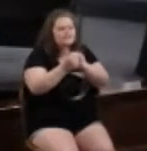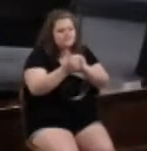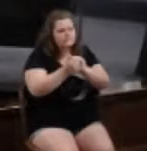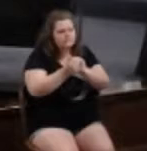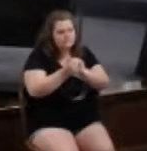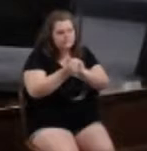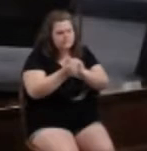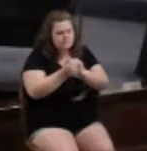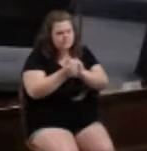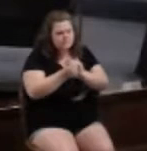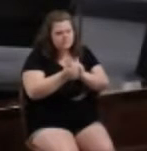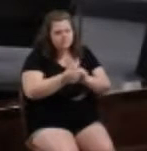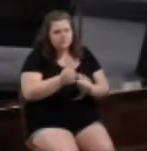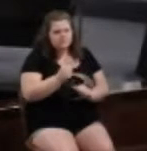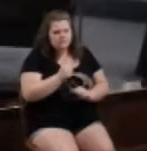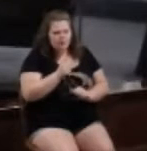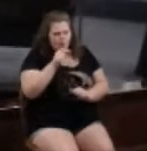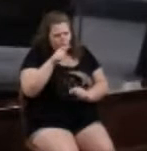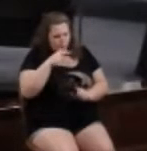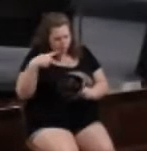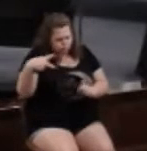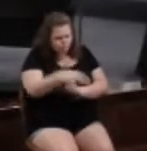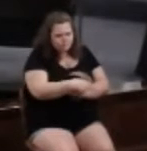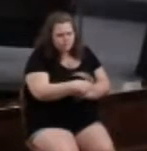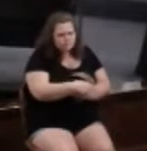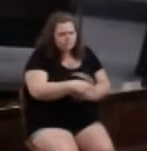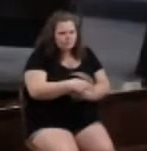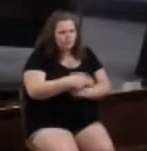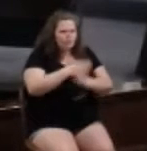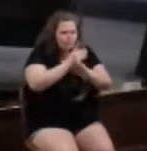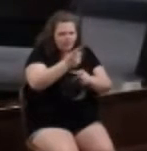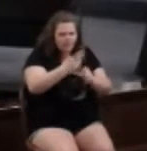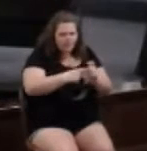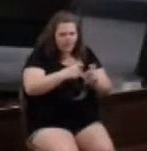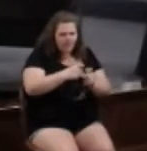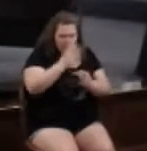Who cut in on you to keep you from obeying the truth?